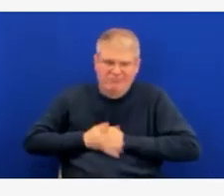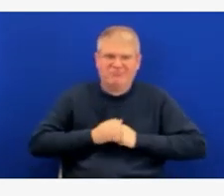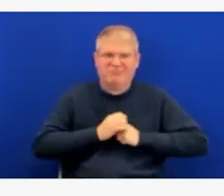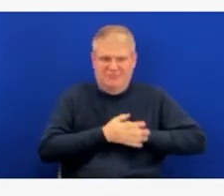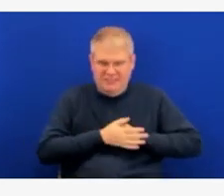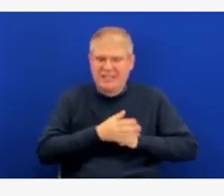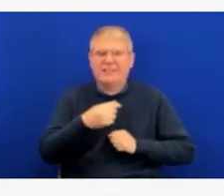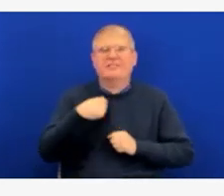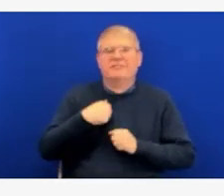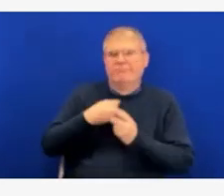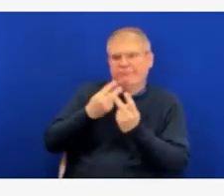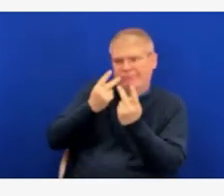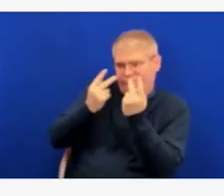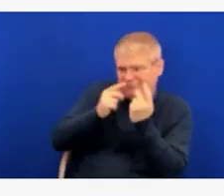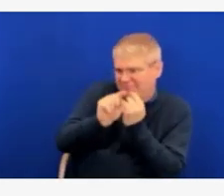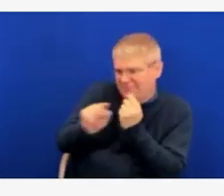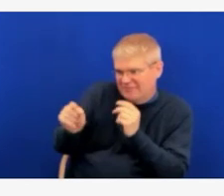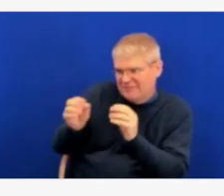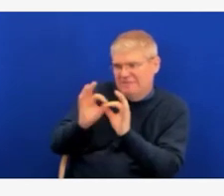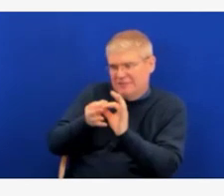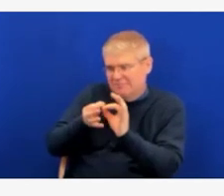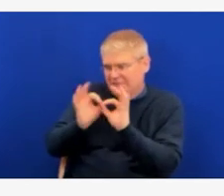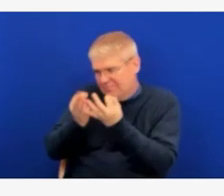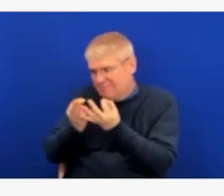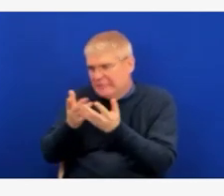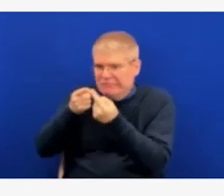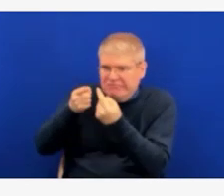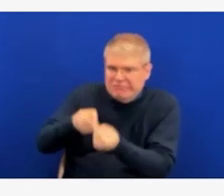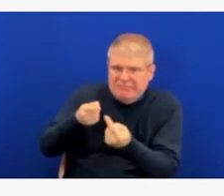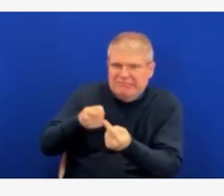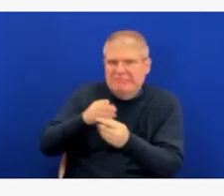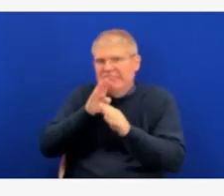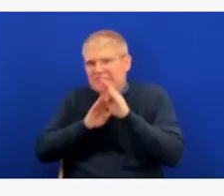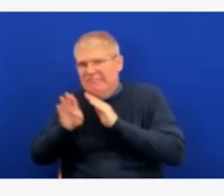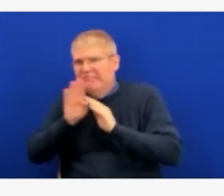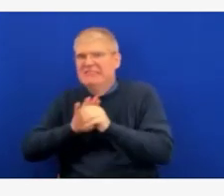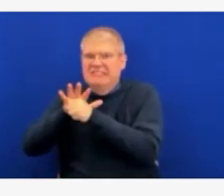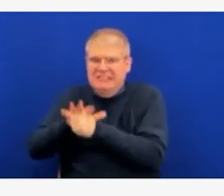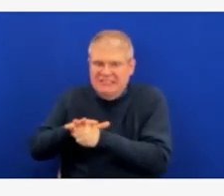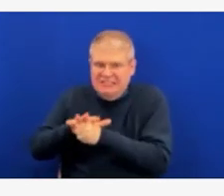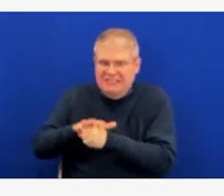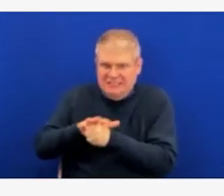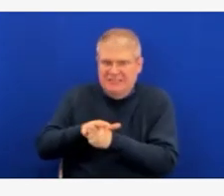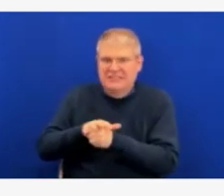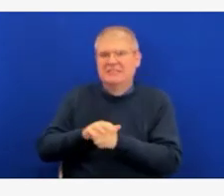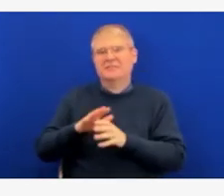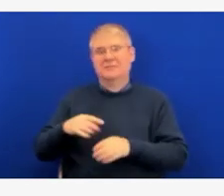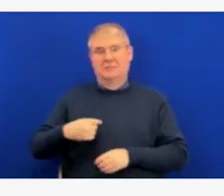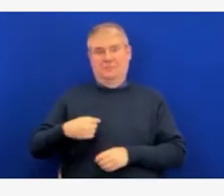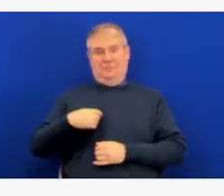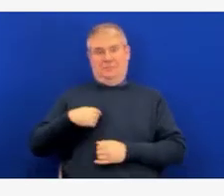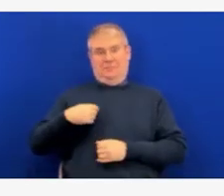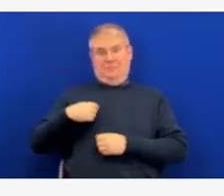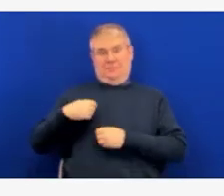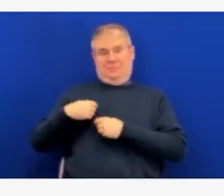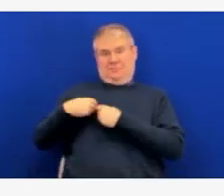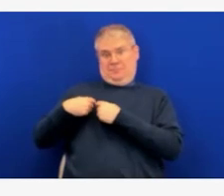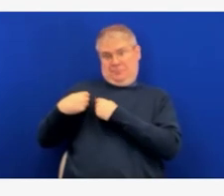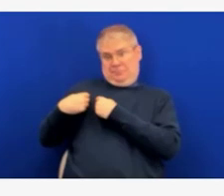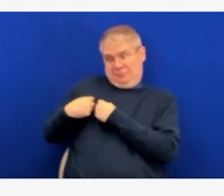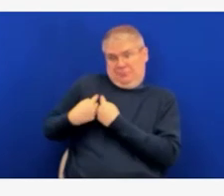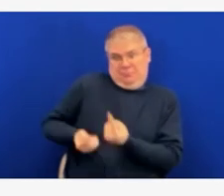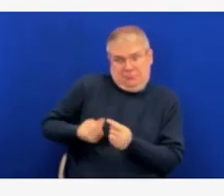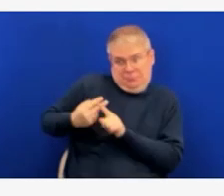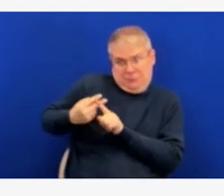We've been particularly busy in the last few months as we've seen a rise in cases in young children with the surge in Delta virus. So it's been a bit of an